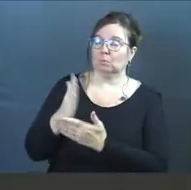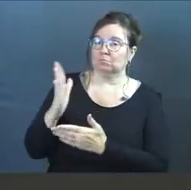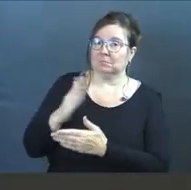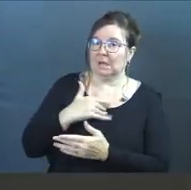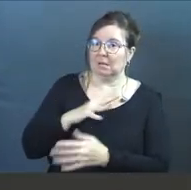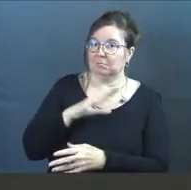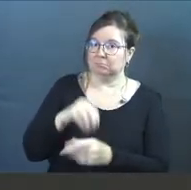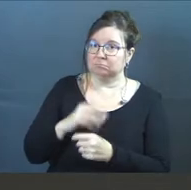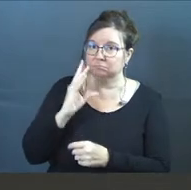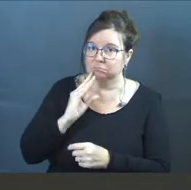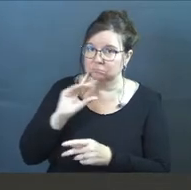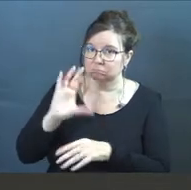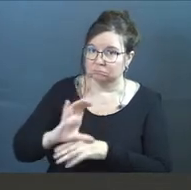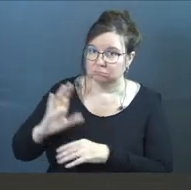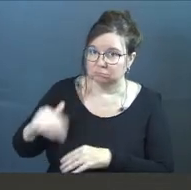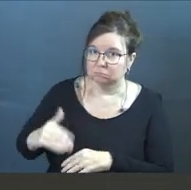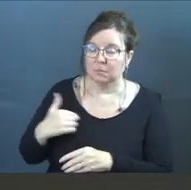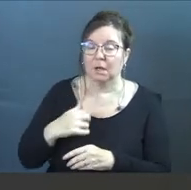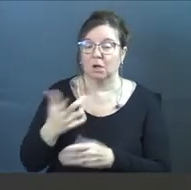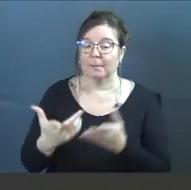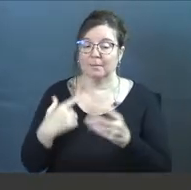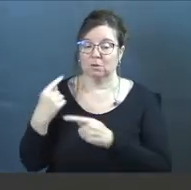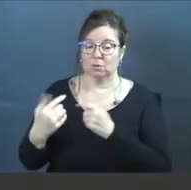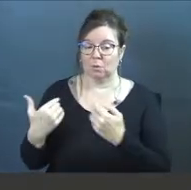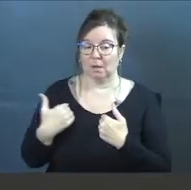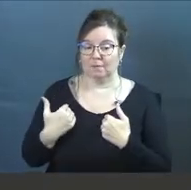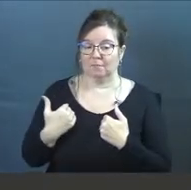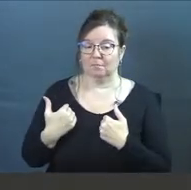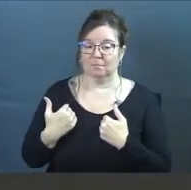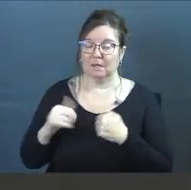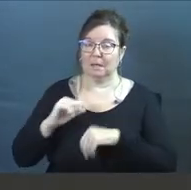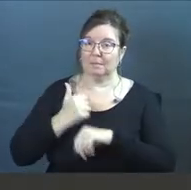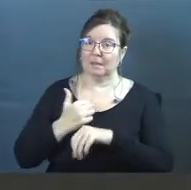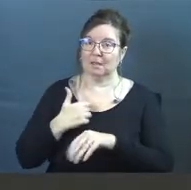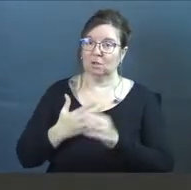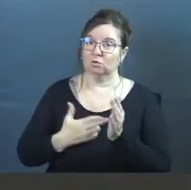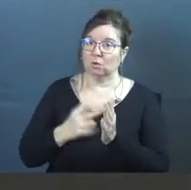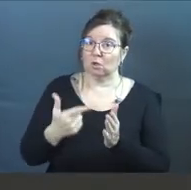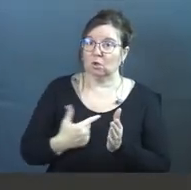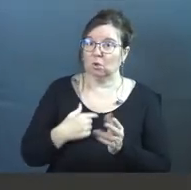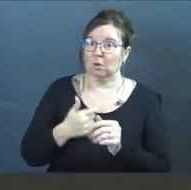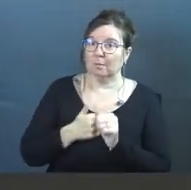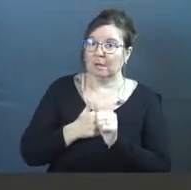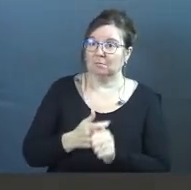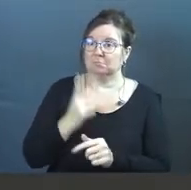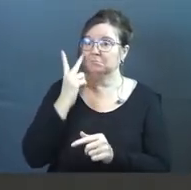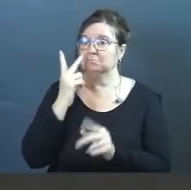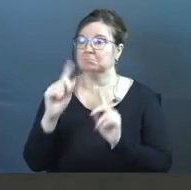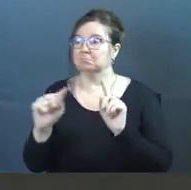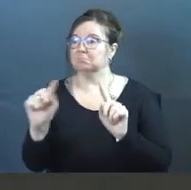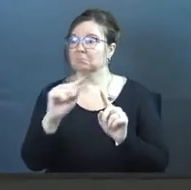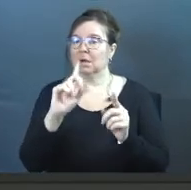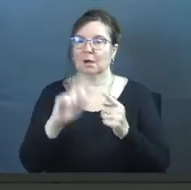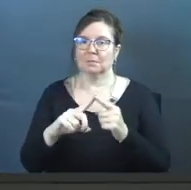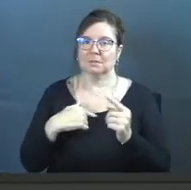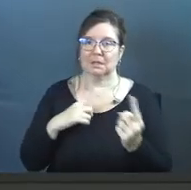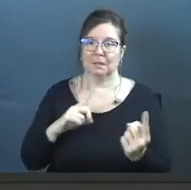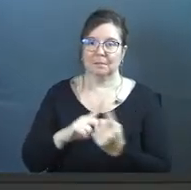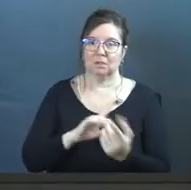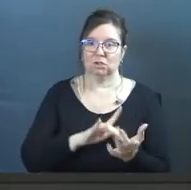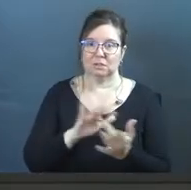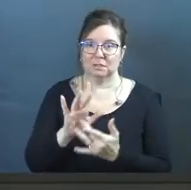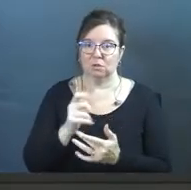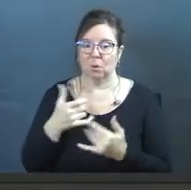And the tradition that you have is kind of based around the truth that you've been following, maybe up until meeting